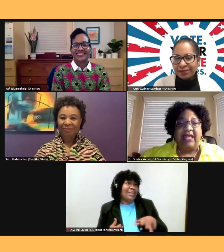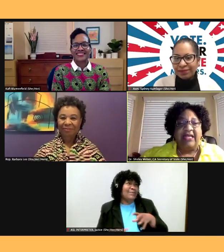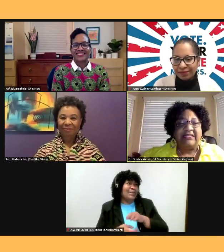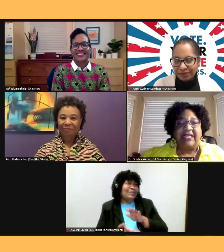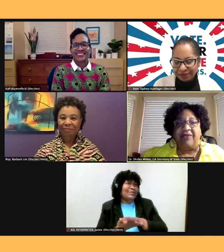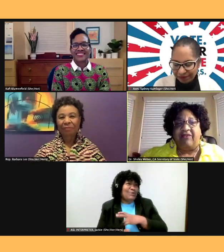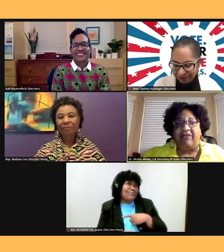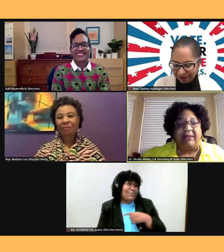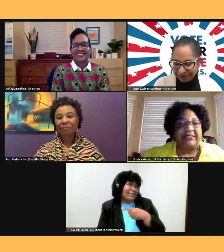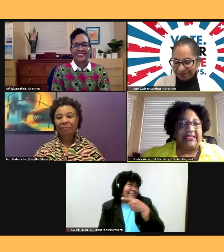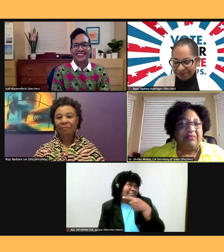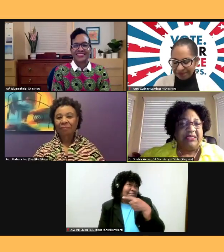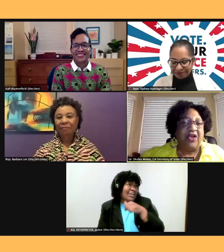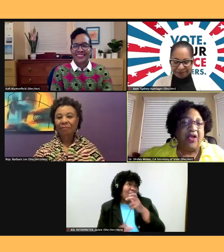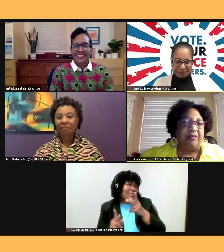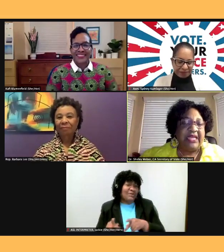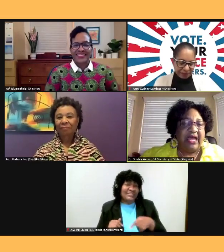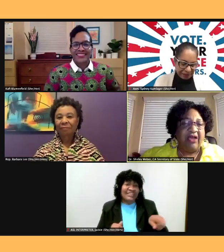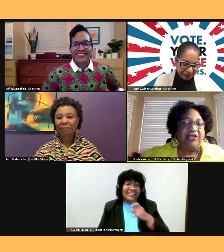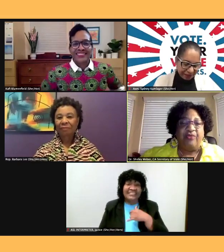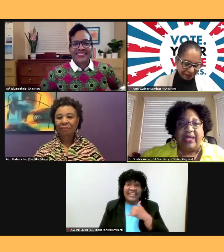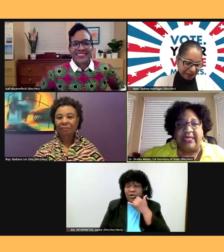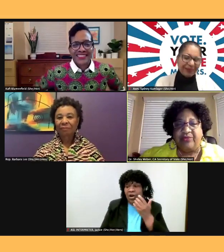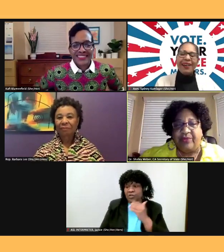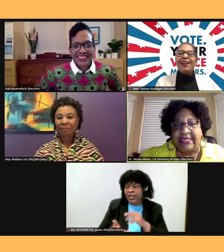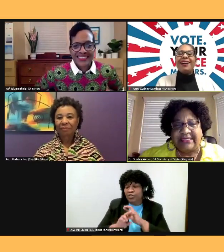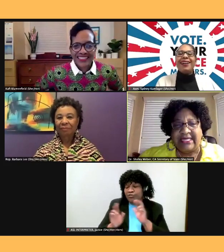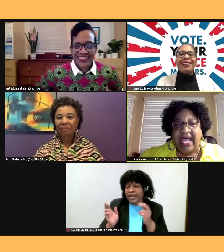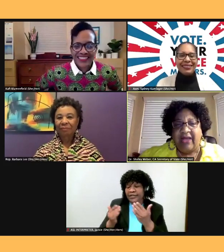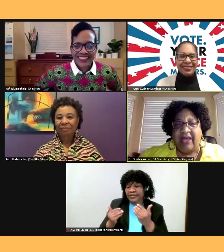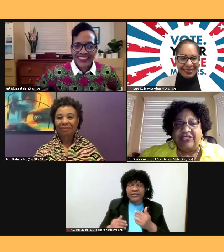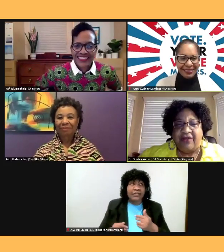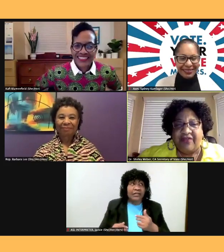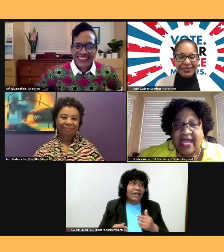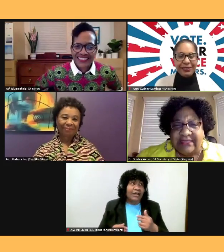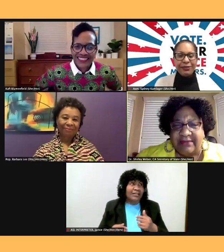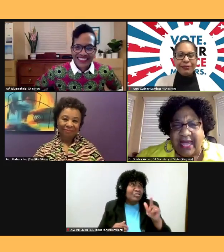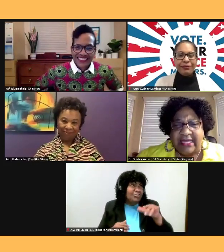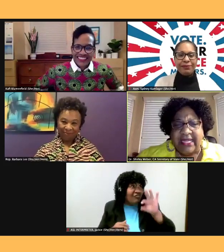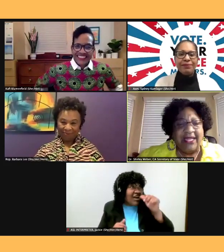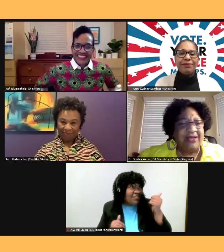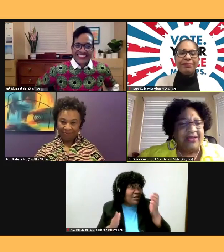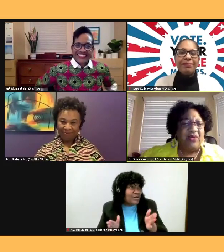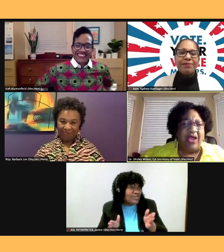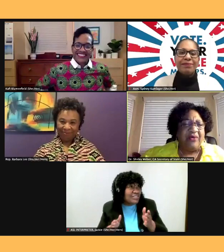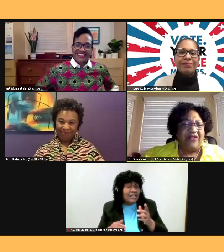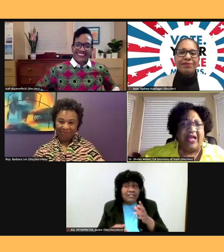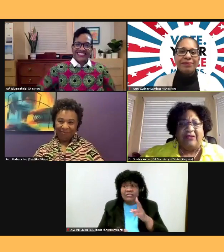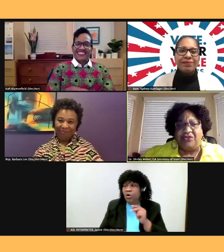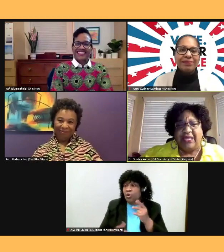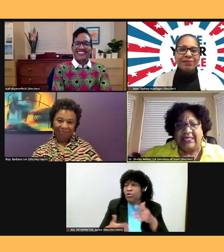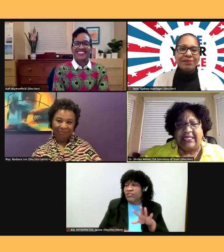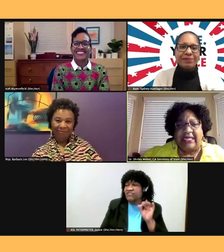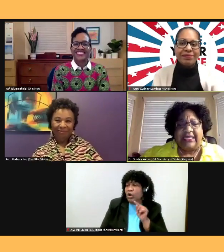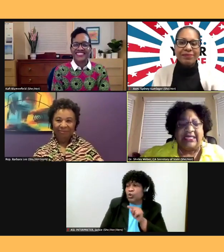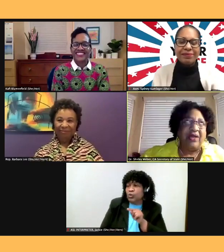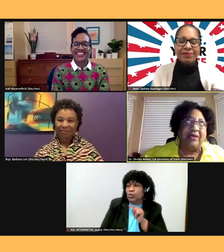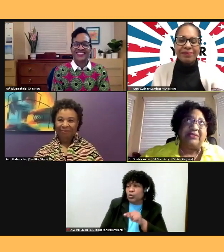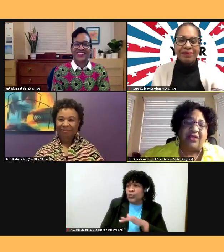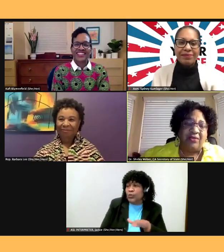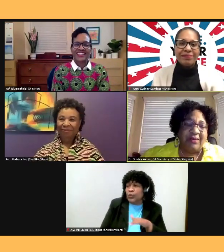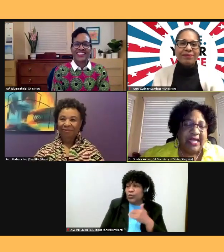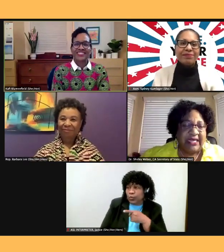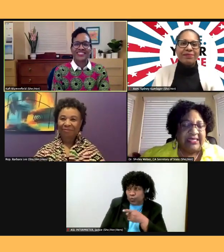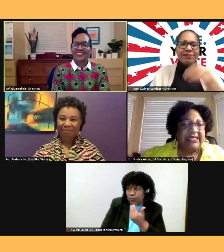months and called me and now, are you ready to run? I said, did y'all find somebody? No, we already found you. That's it. And so I was like, it's